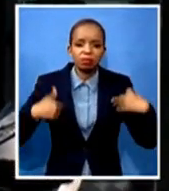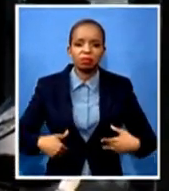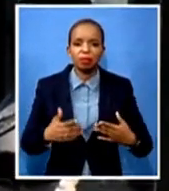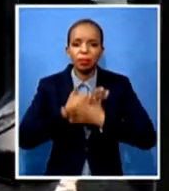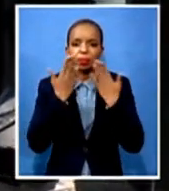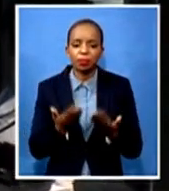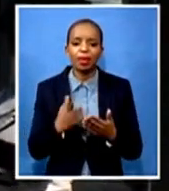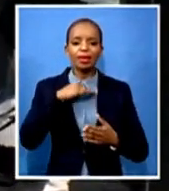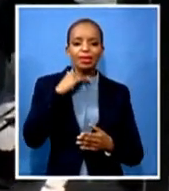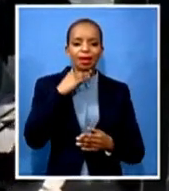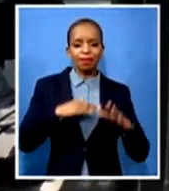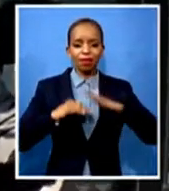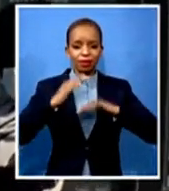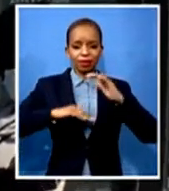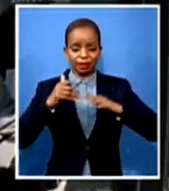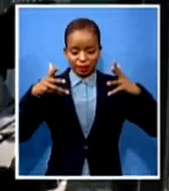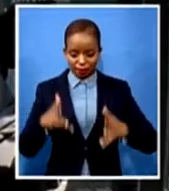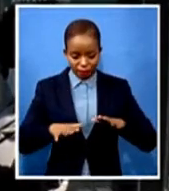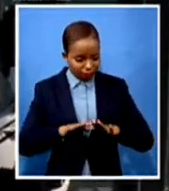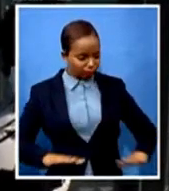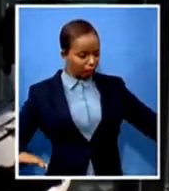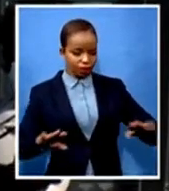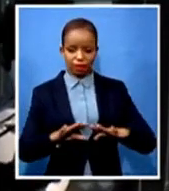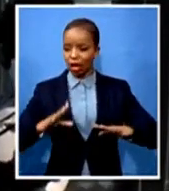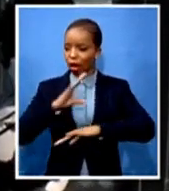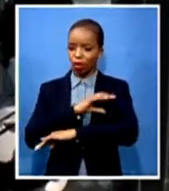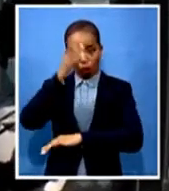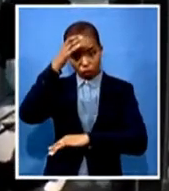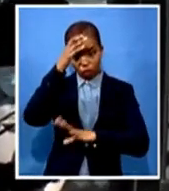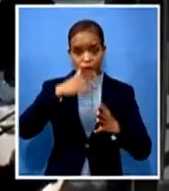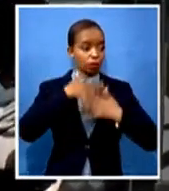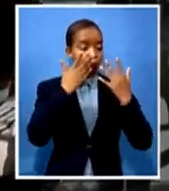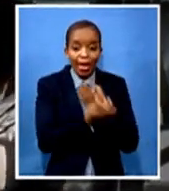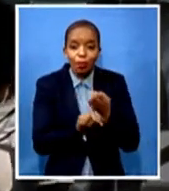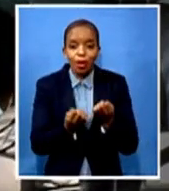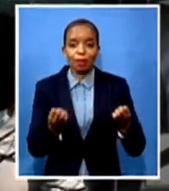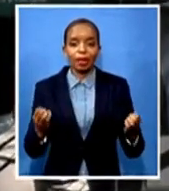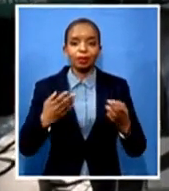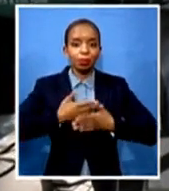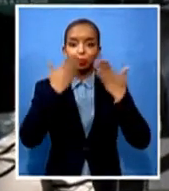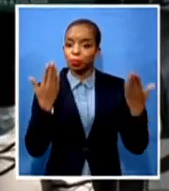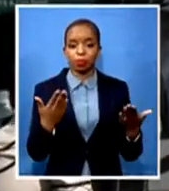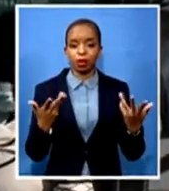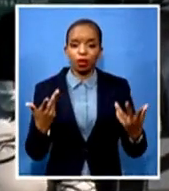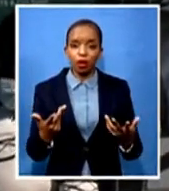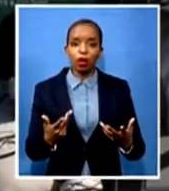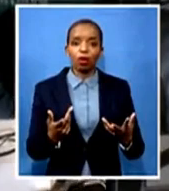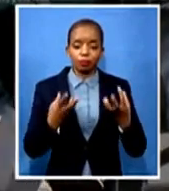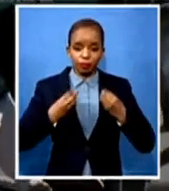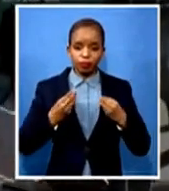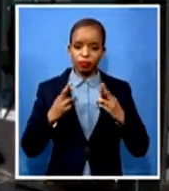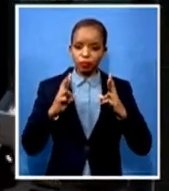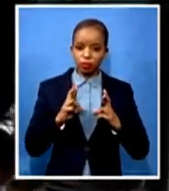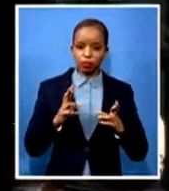fields, we do not have coaches, we do not have the equipment to actually have hope of ever getting into this sport. So the meeting